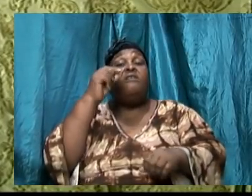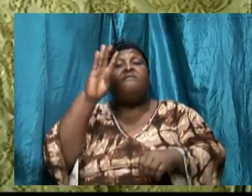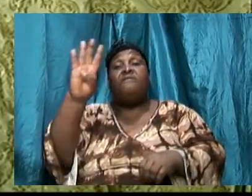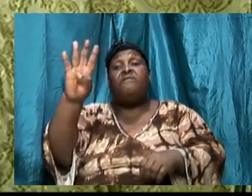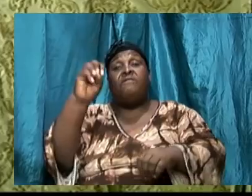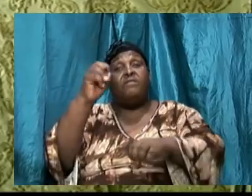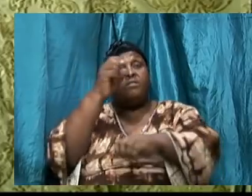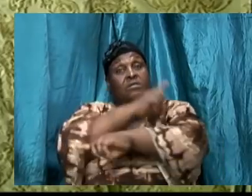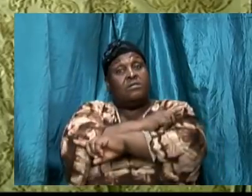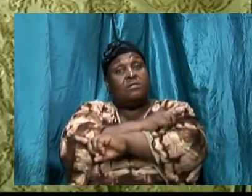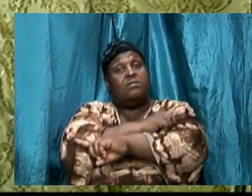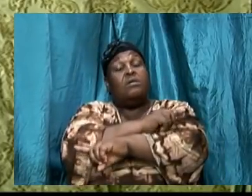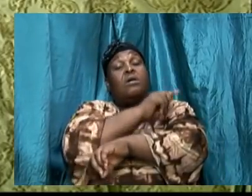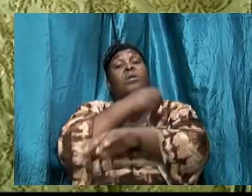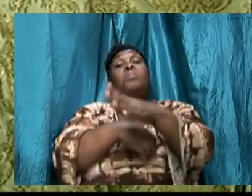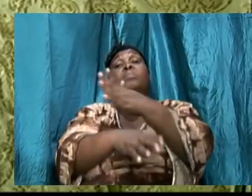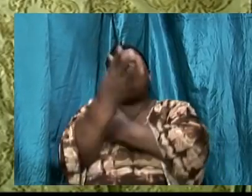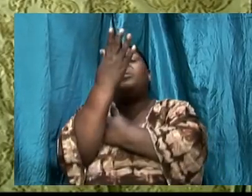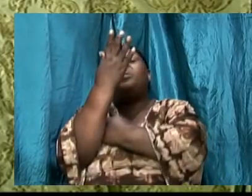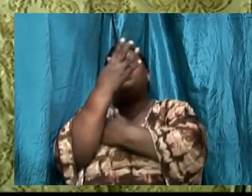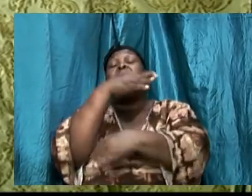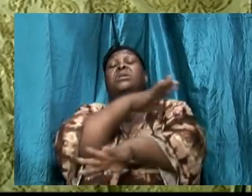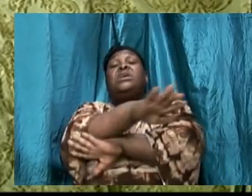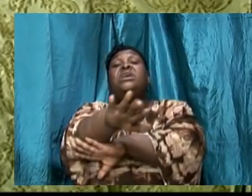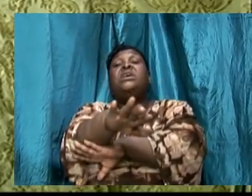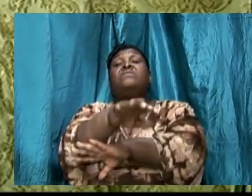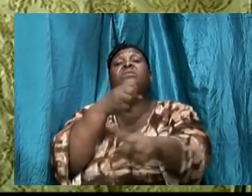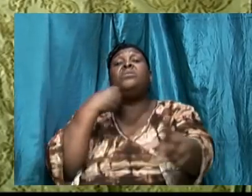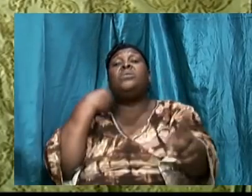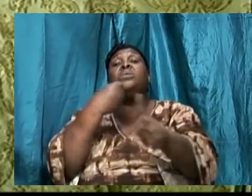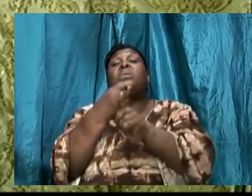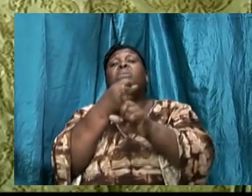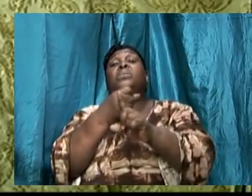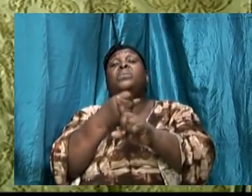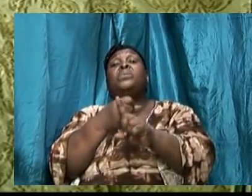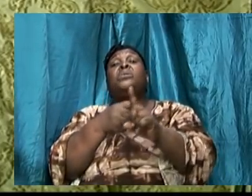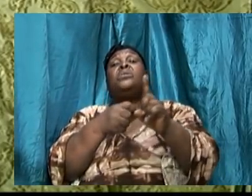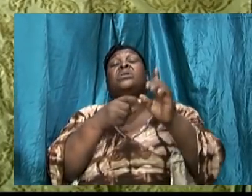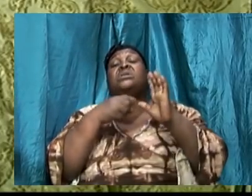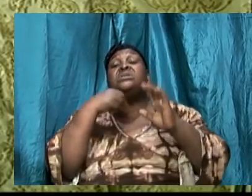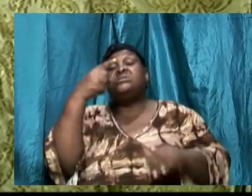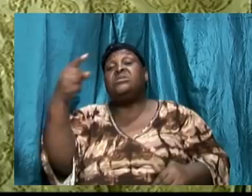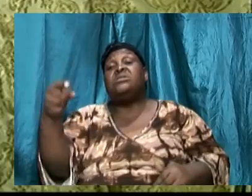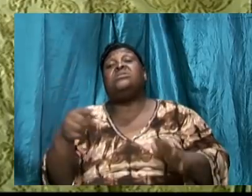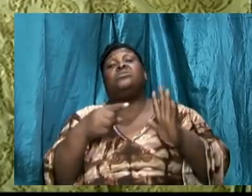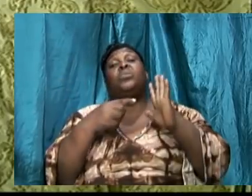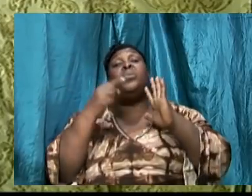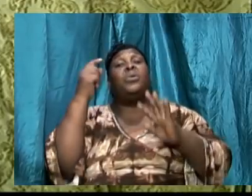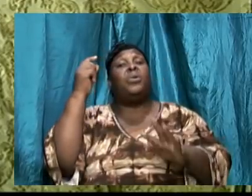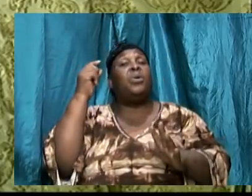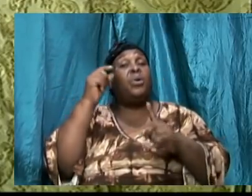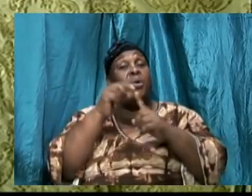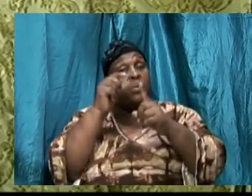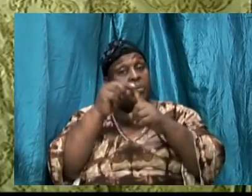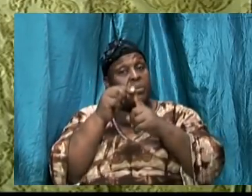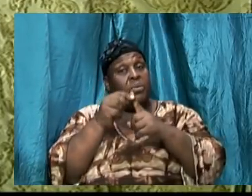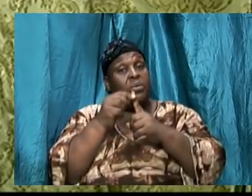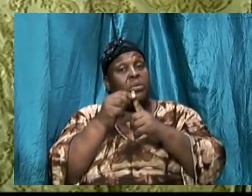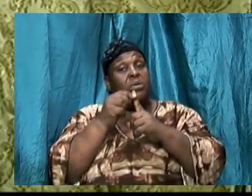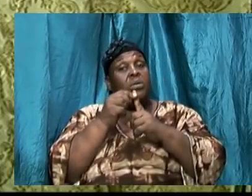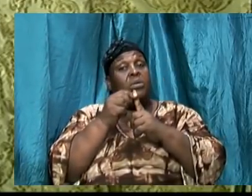and evening constantly at it punching in the word punching in the word